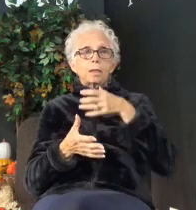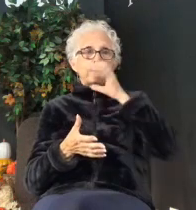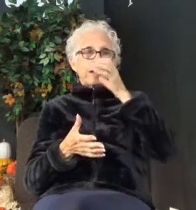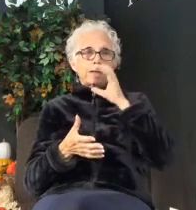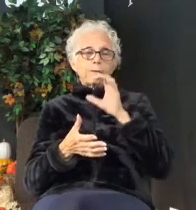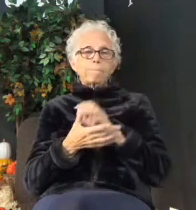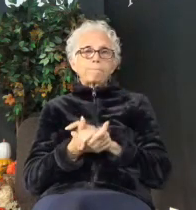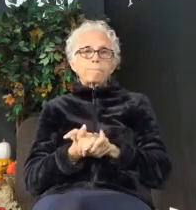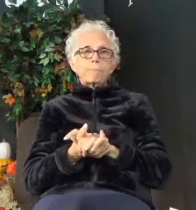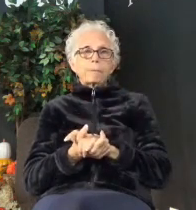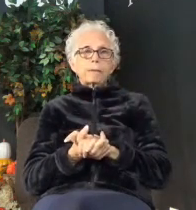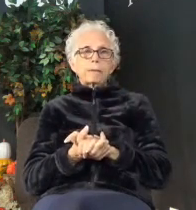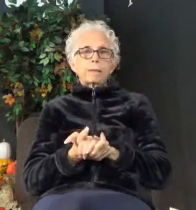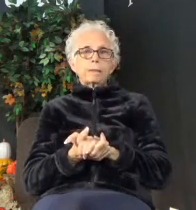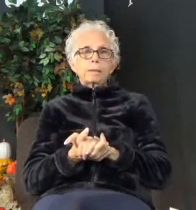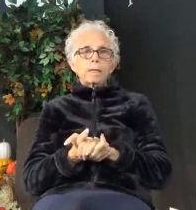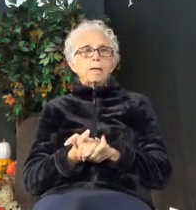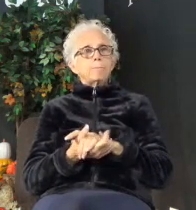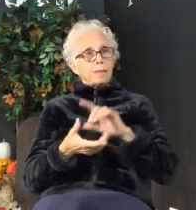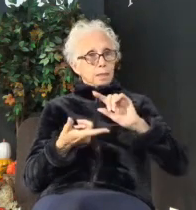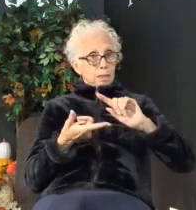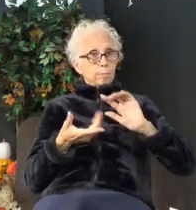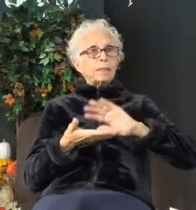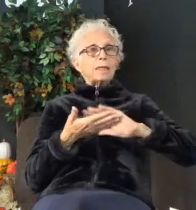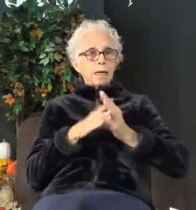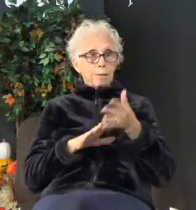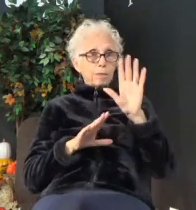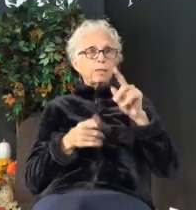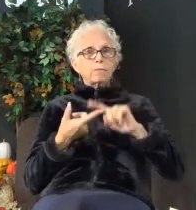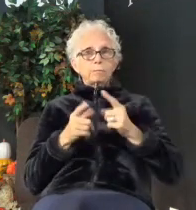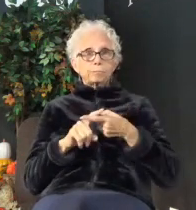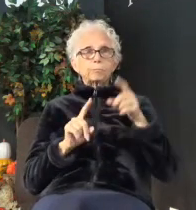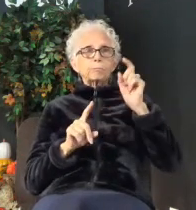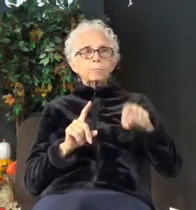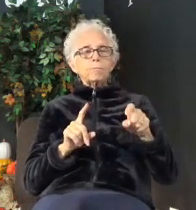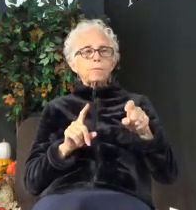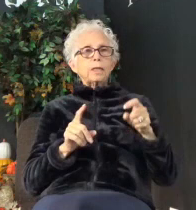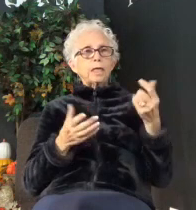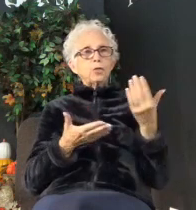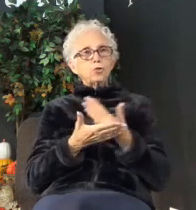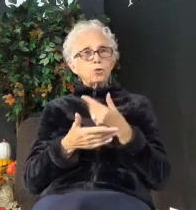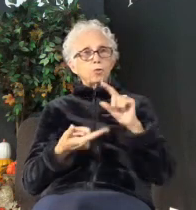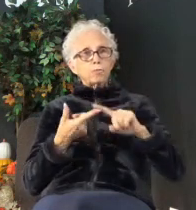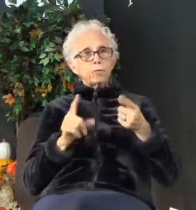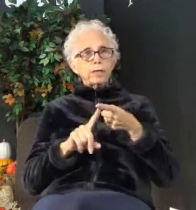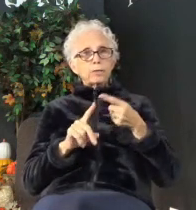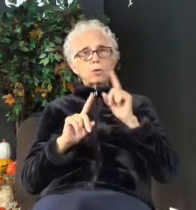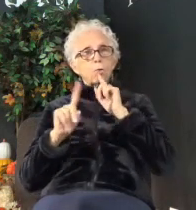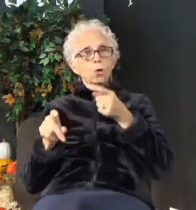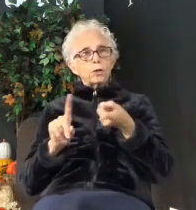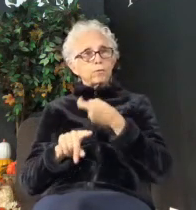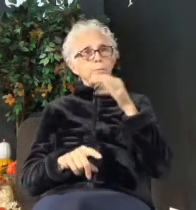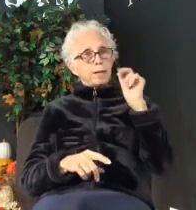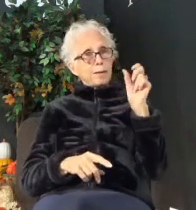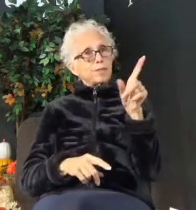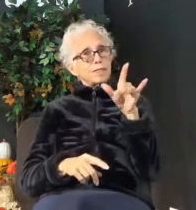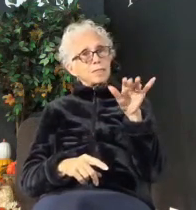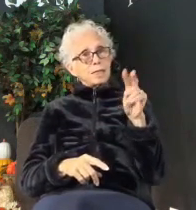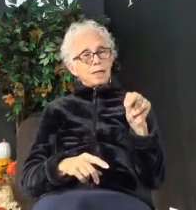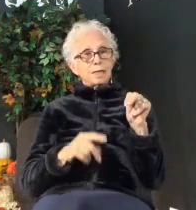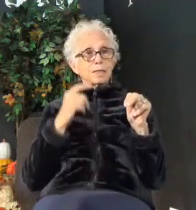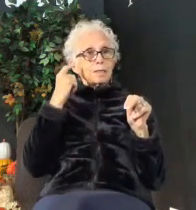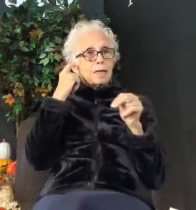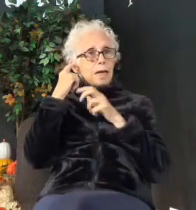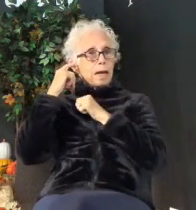they've become his friends. So you need new friends? Order from Amazon, apparently. You'll get lots of friends. You know,